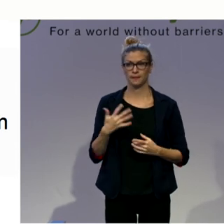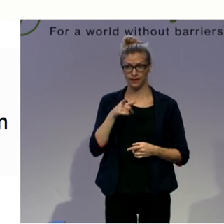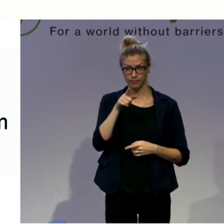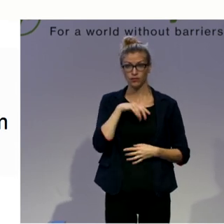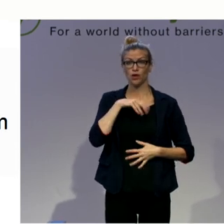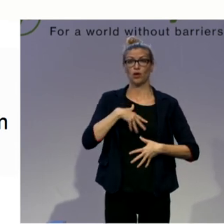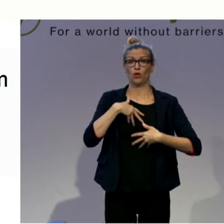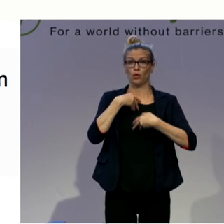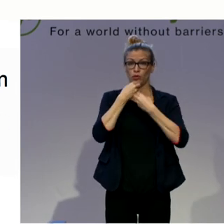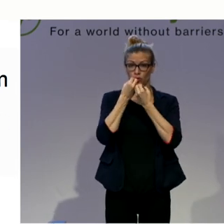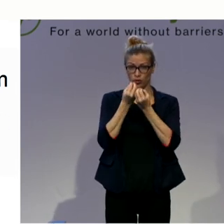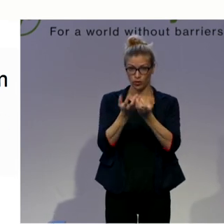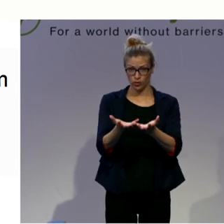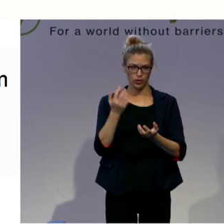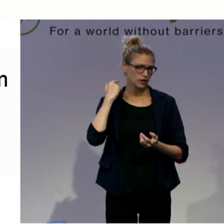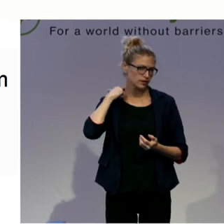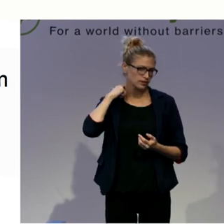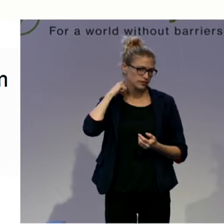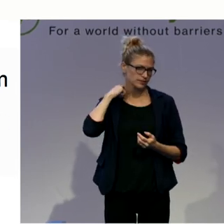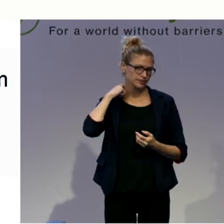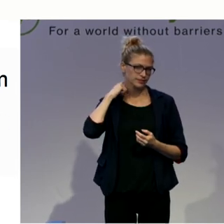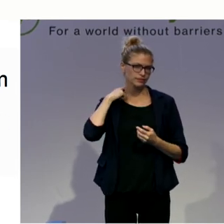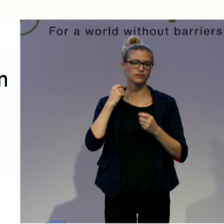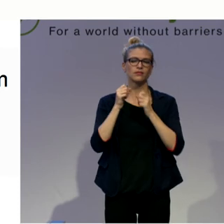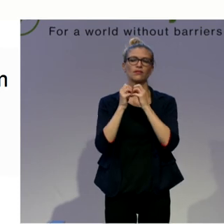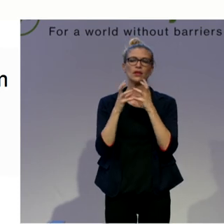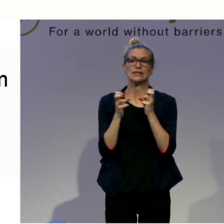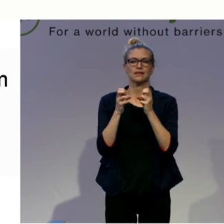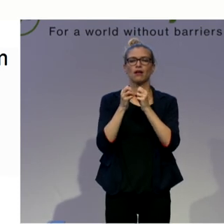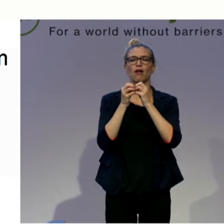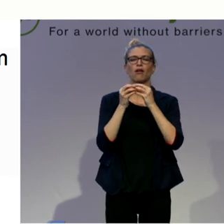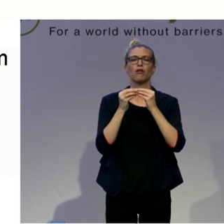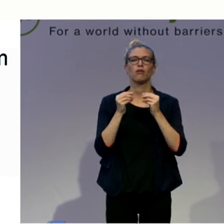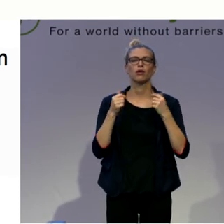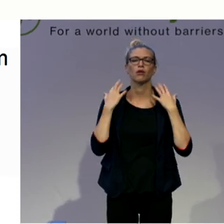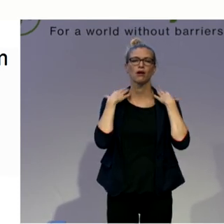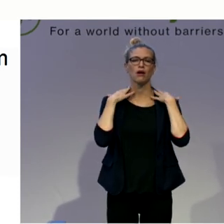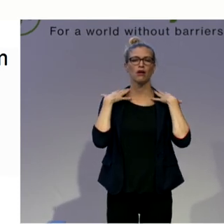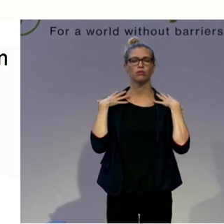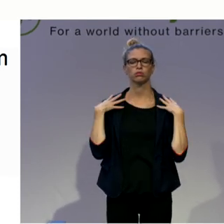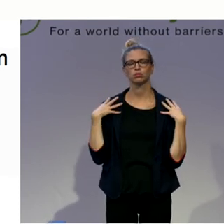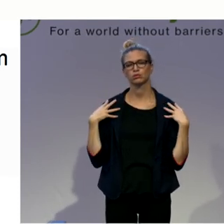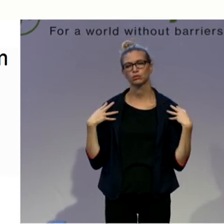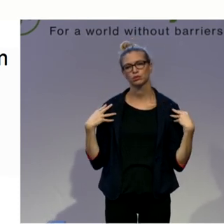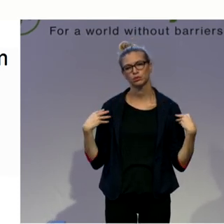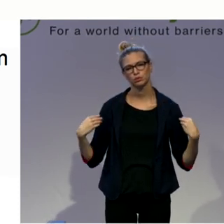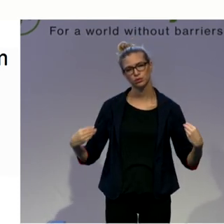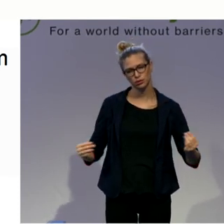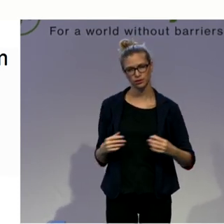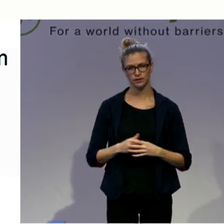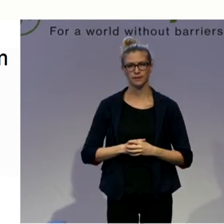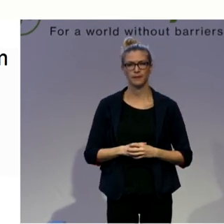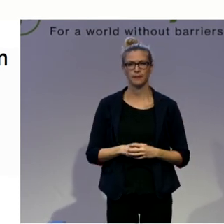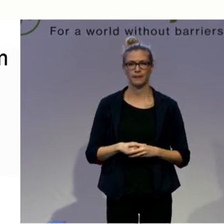your neck is also relaxed. Whenever you feel like your upper back is challenged.